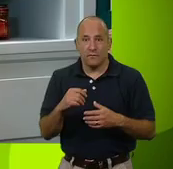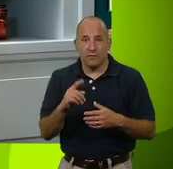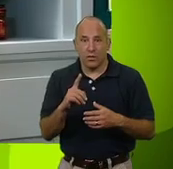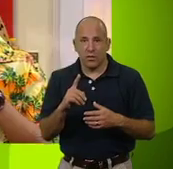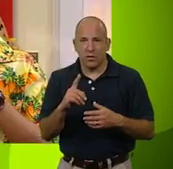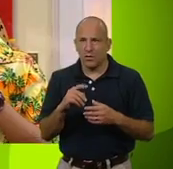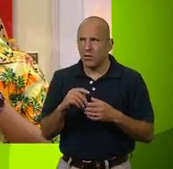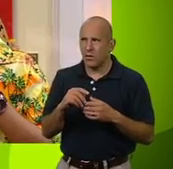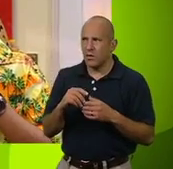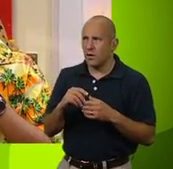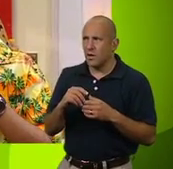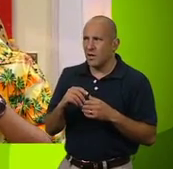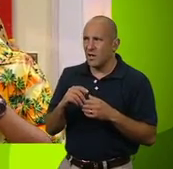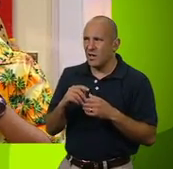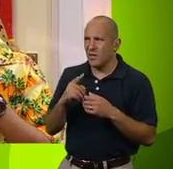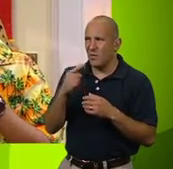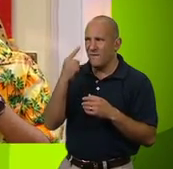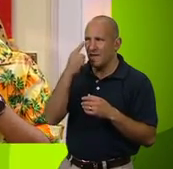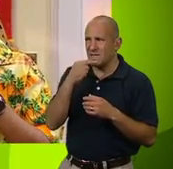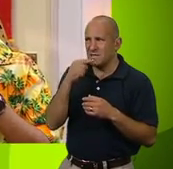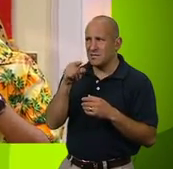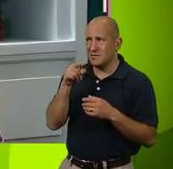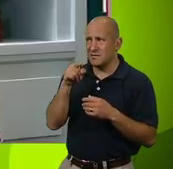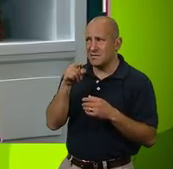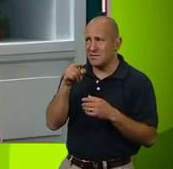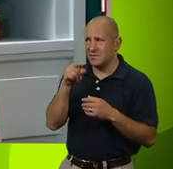What? You've got something on your face.